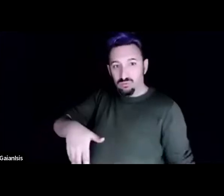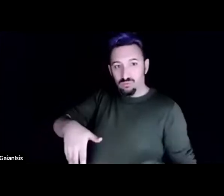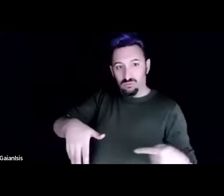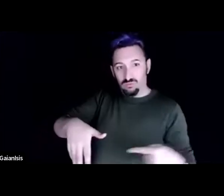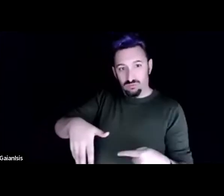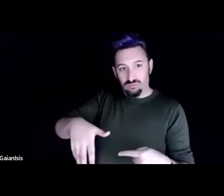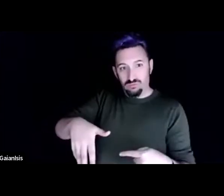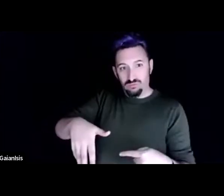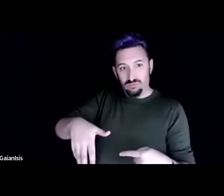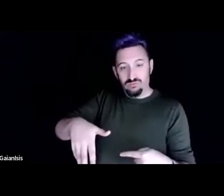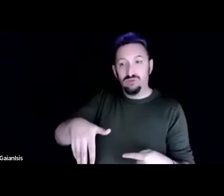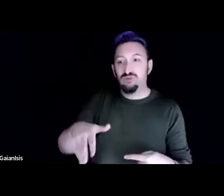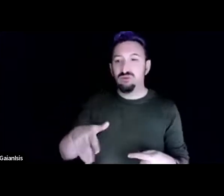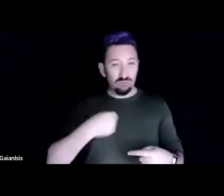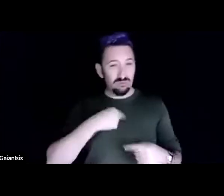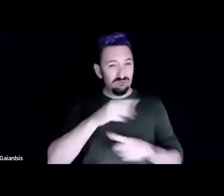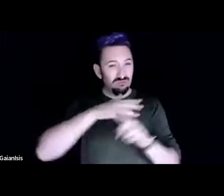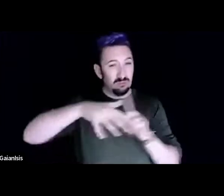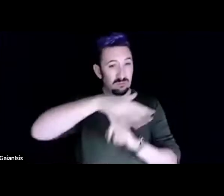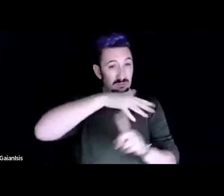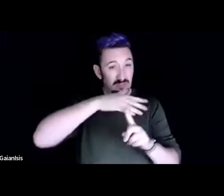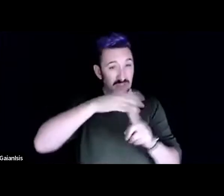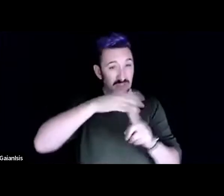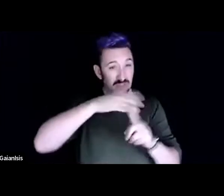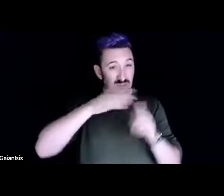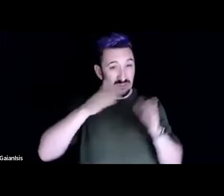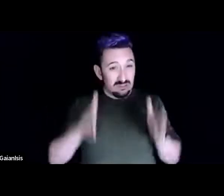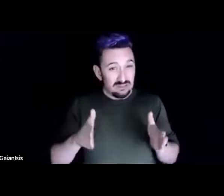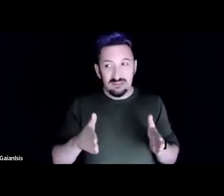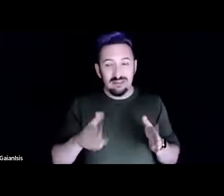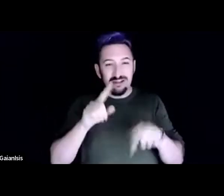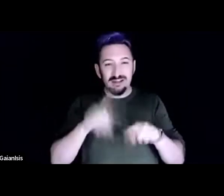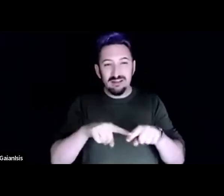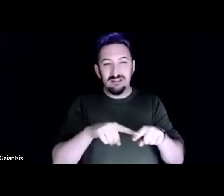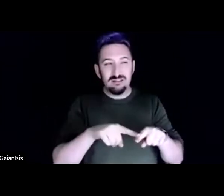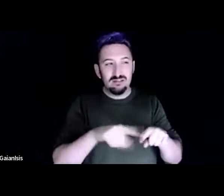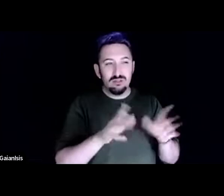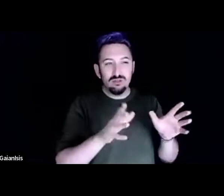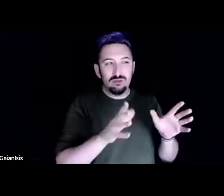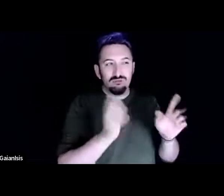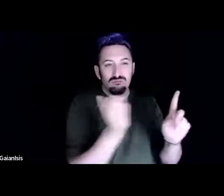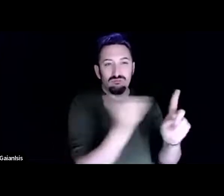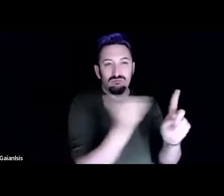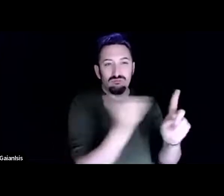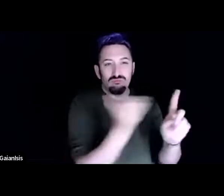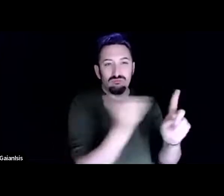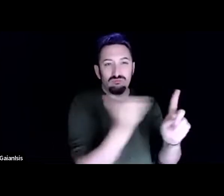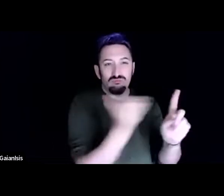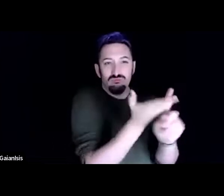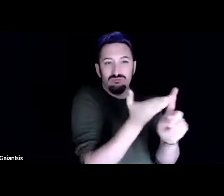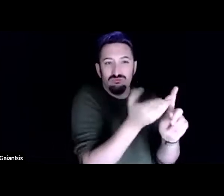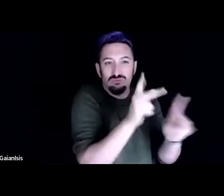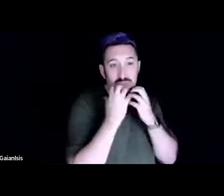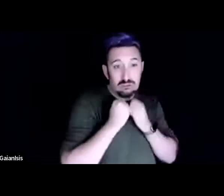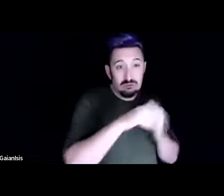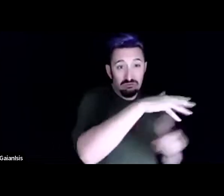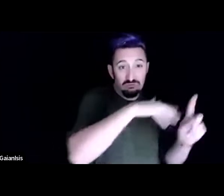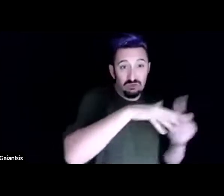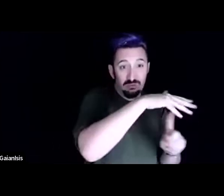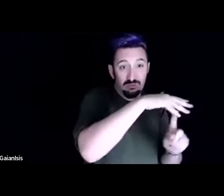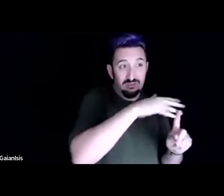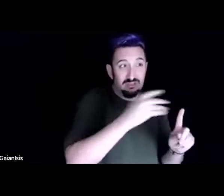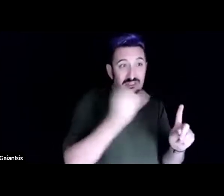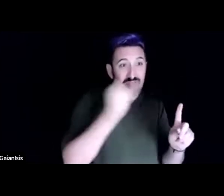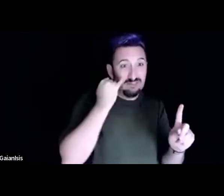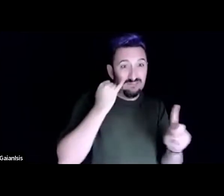that I can't get people to care about the environment if they don't care about themselves or their community. And so that's where